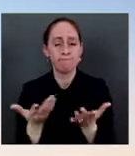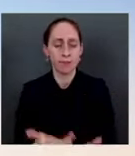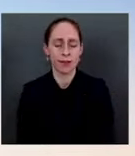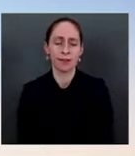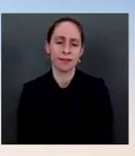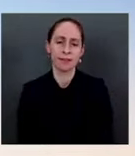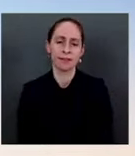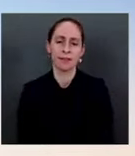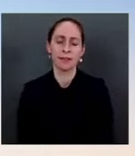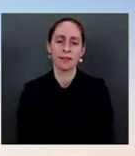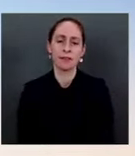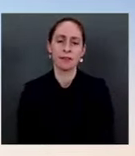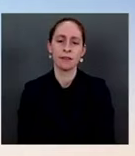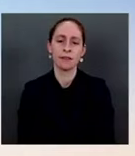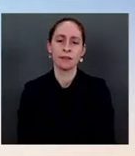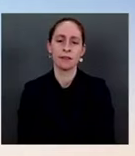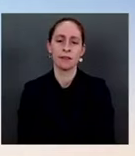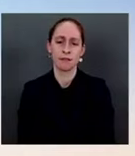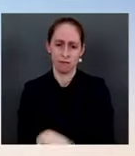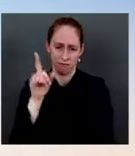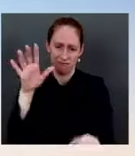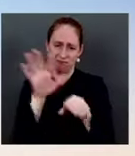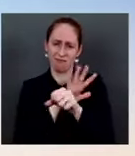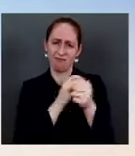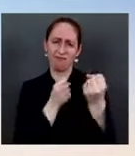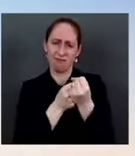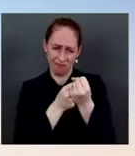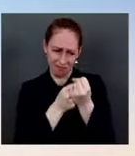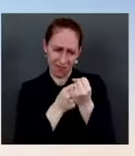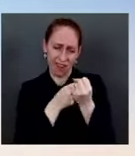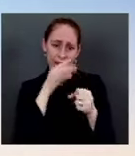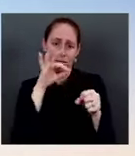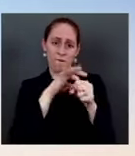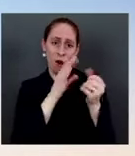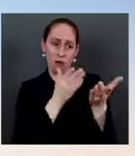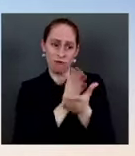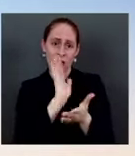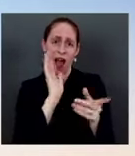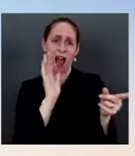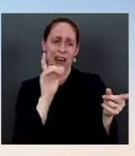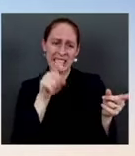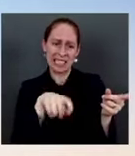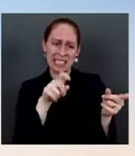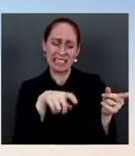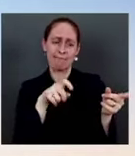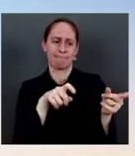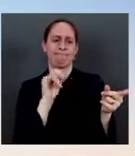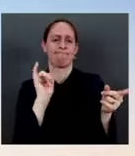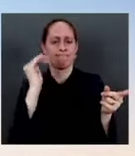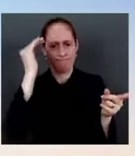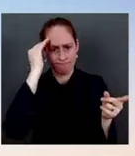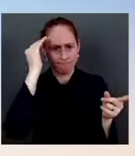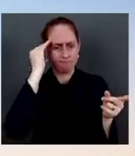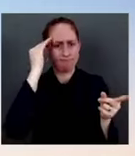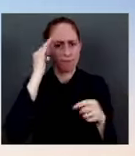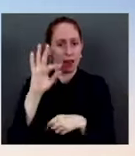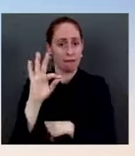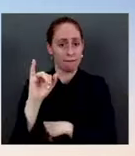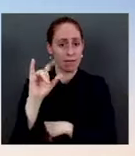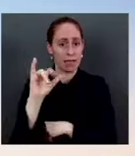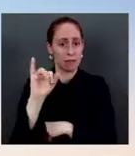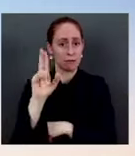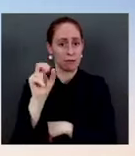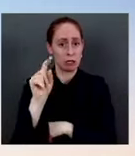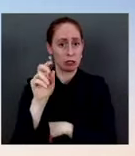to that far, but I would. If it's the only thing standing between getting voting rights legislation passed and not getting passed is the filibuster, I